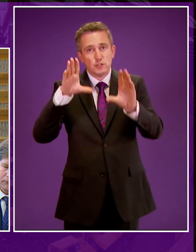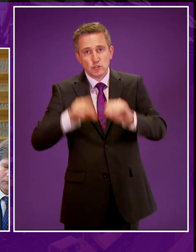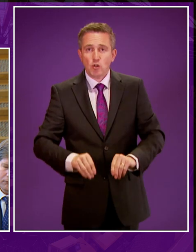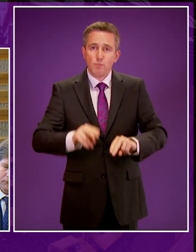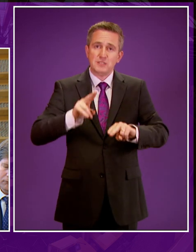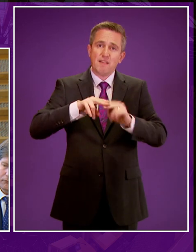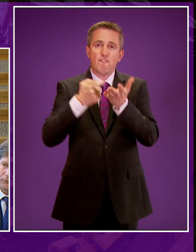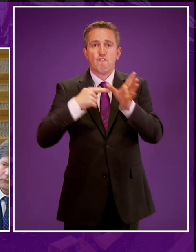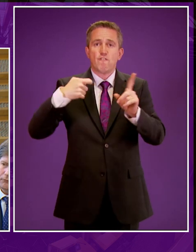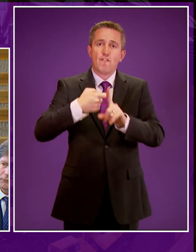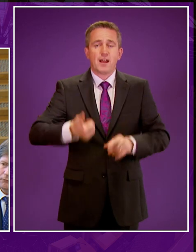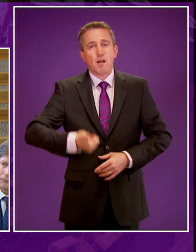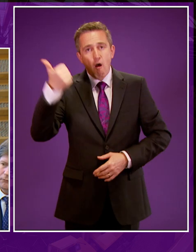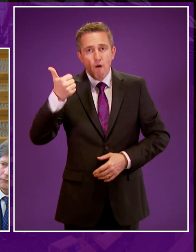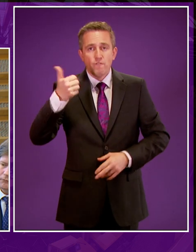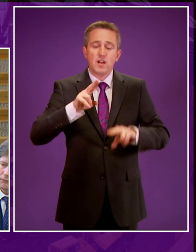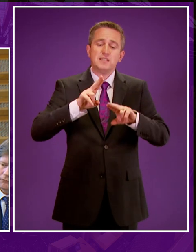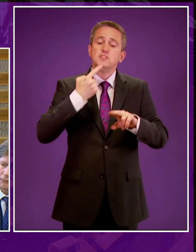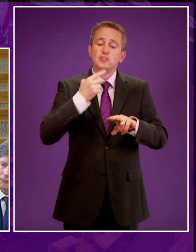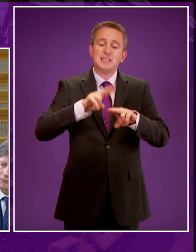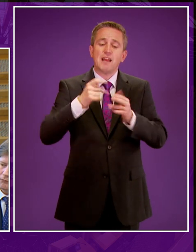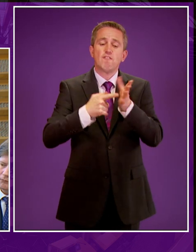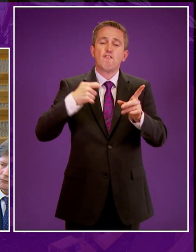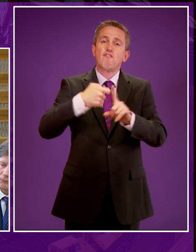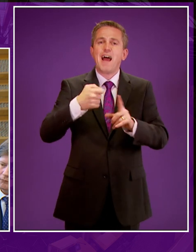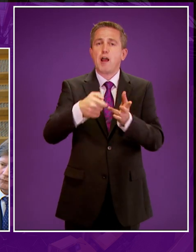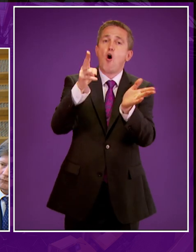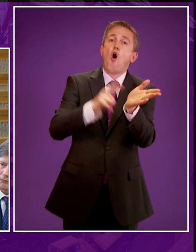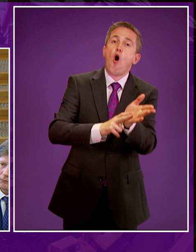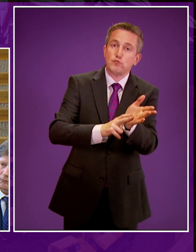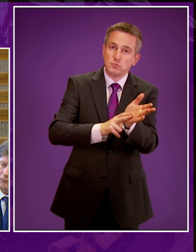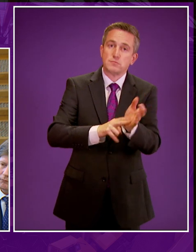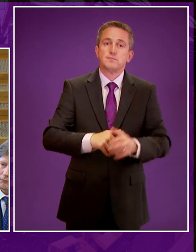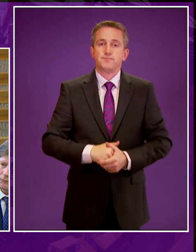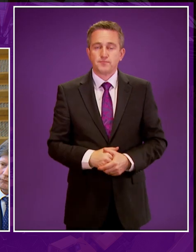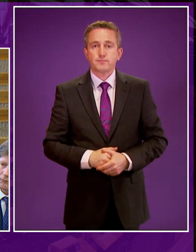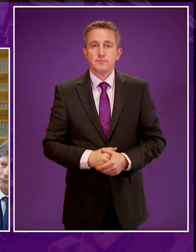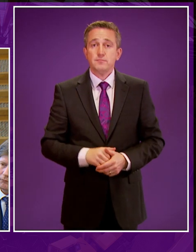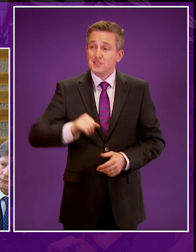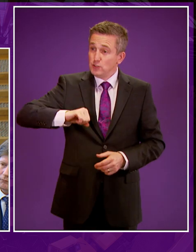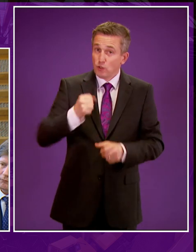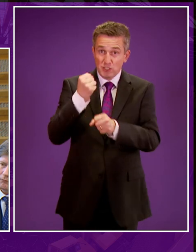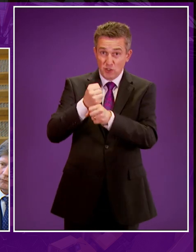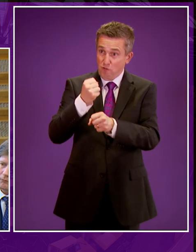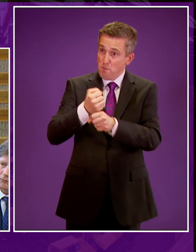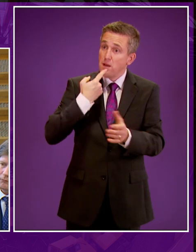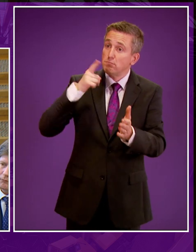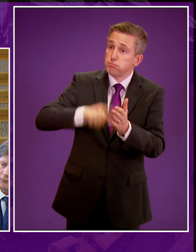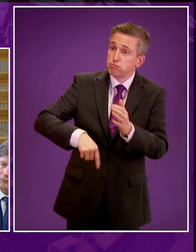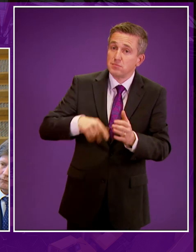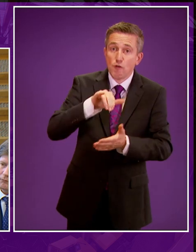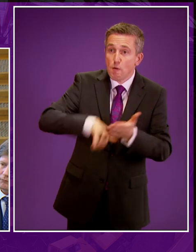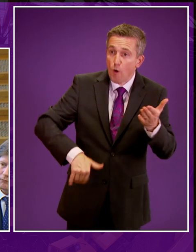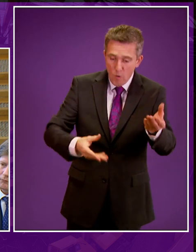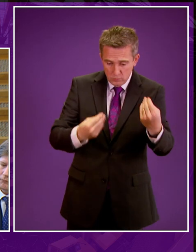frack off and start saying frack on. So here we have a Scottish Government that commissions its own report from expert